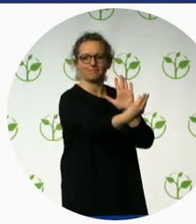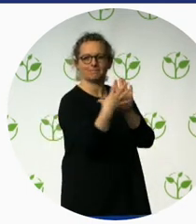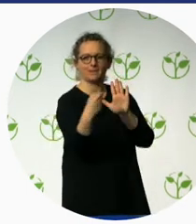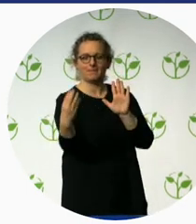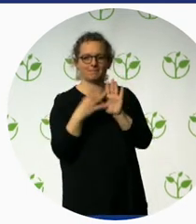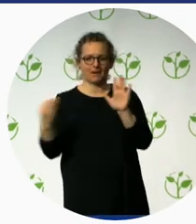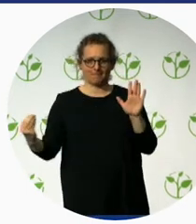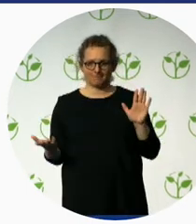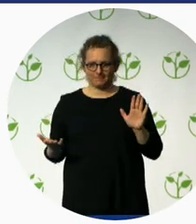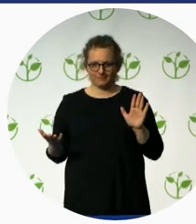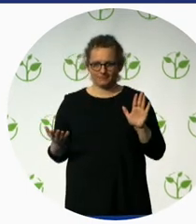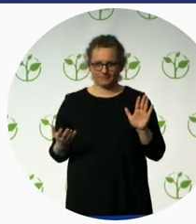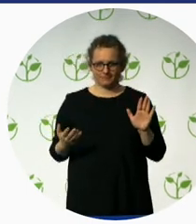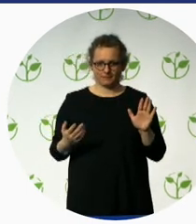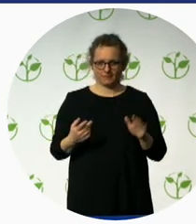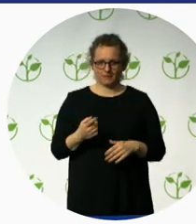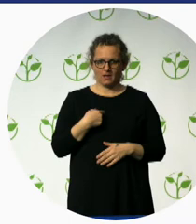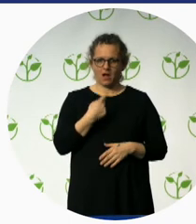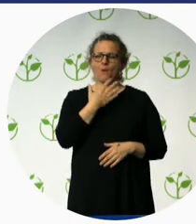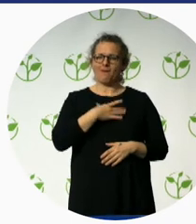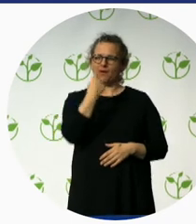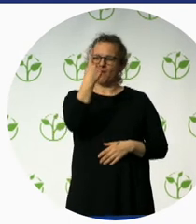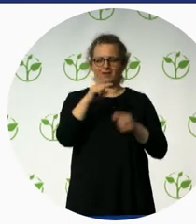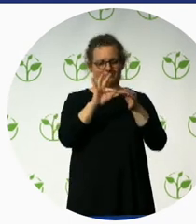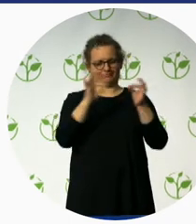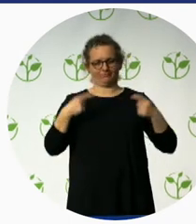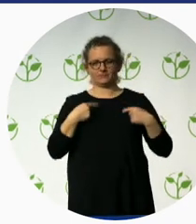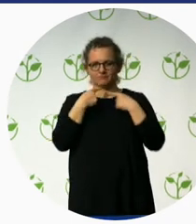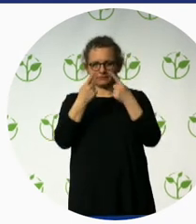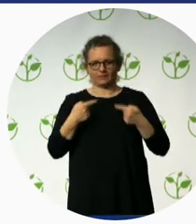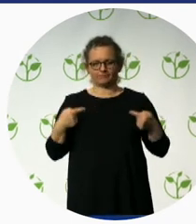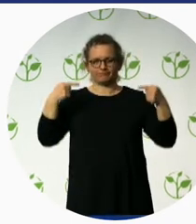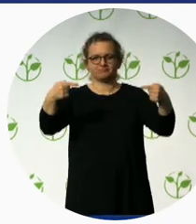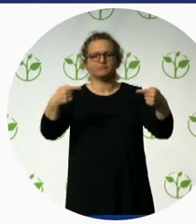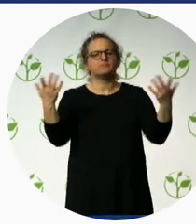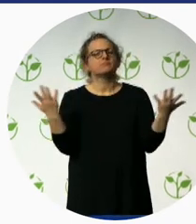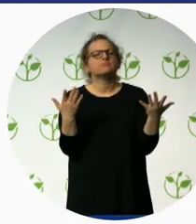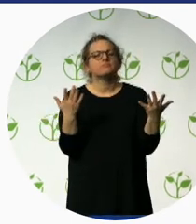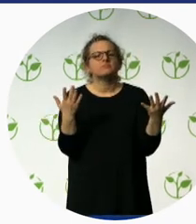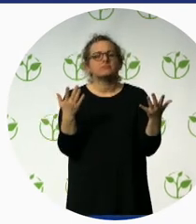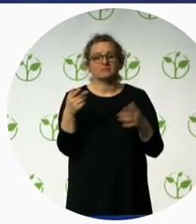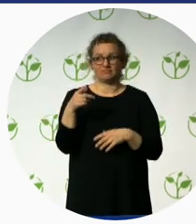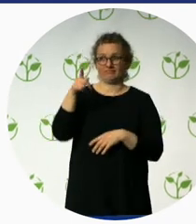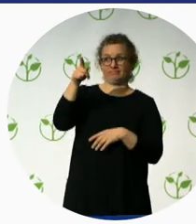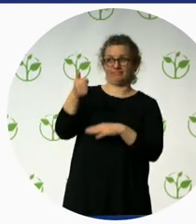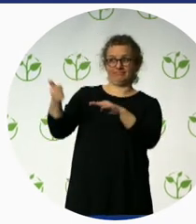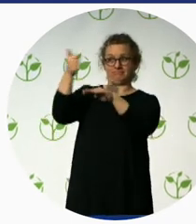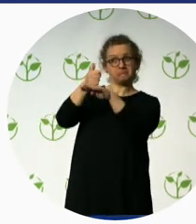in the Foundation, he always says, if you don't do, if you don't do, don't accessible your